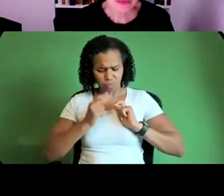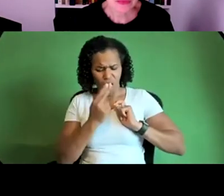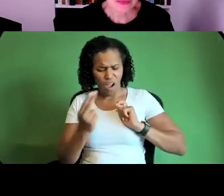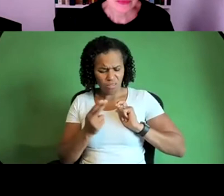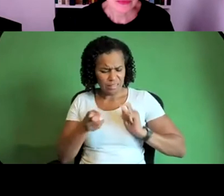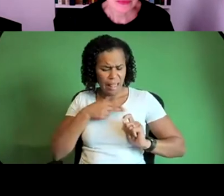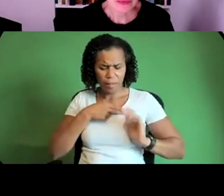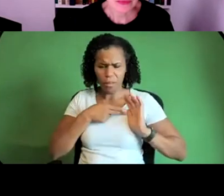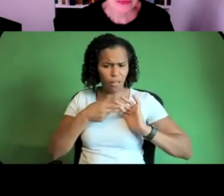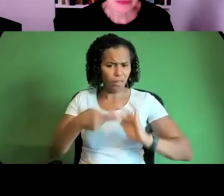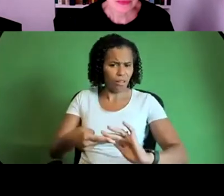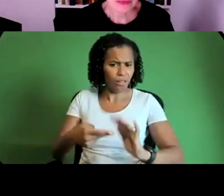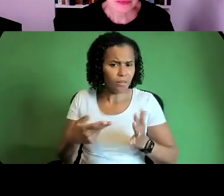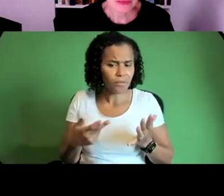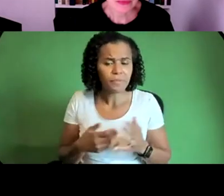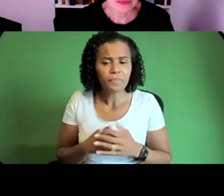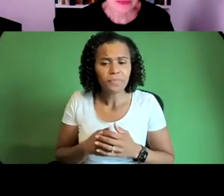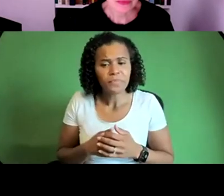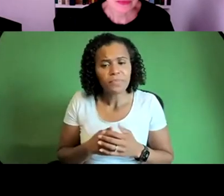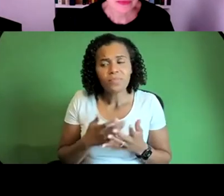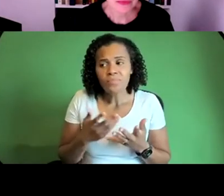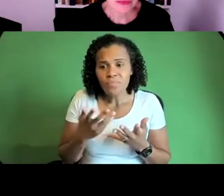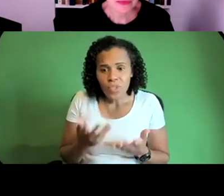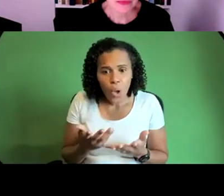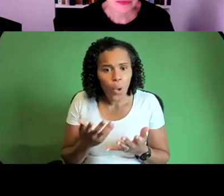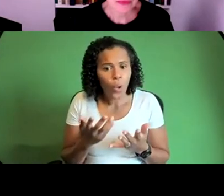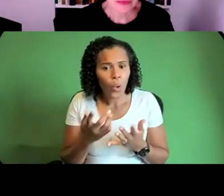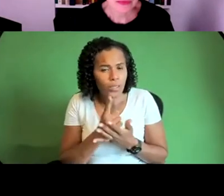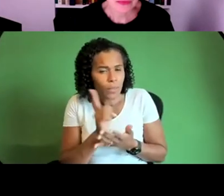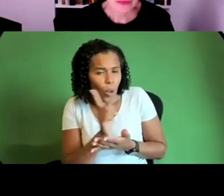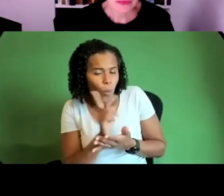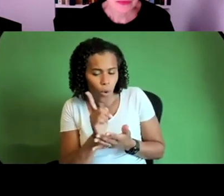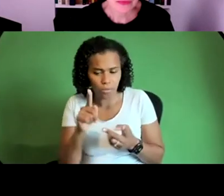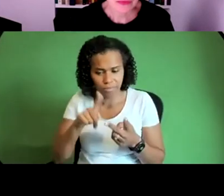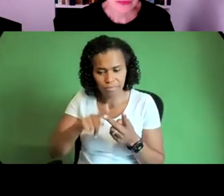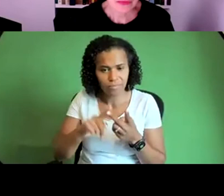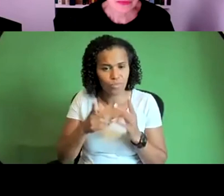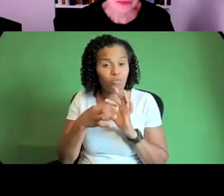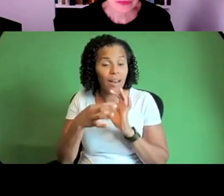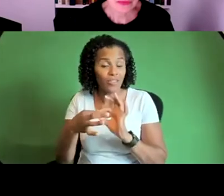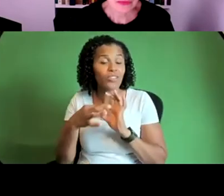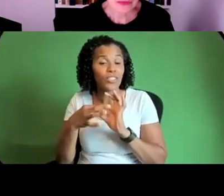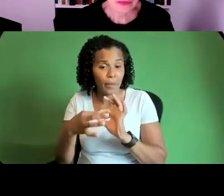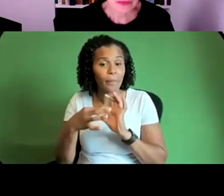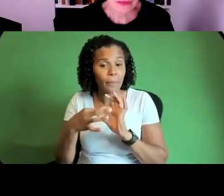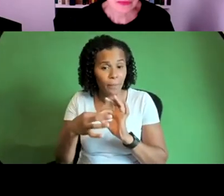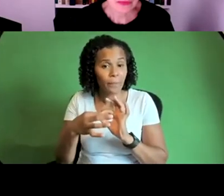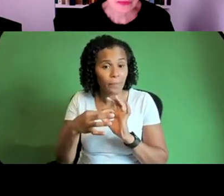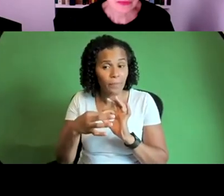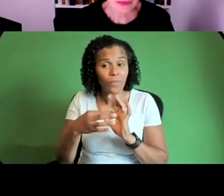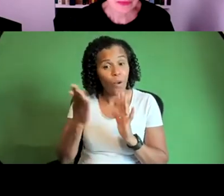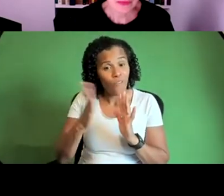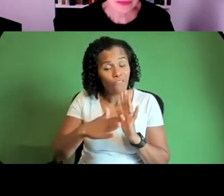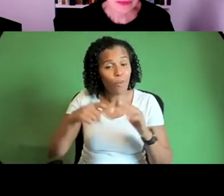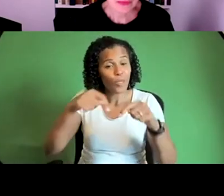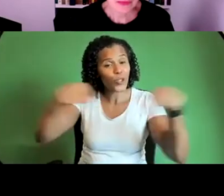all about um you know the relationships that are are made during uh in the studio and a lot of the